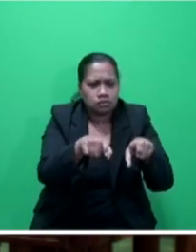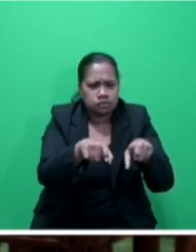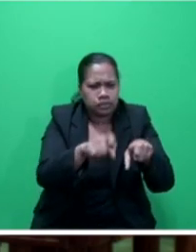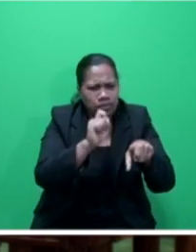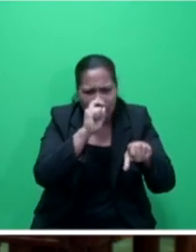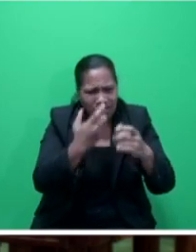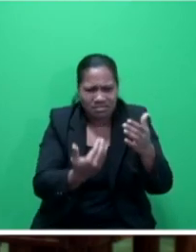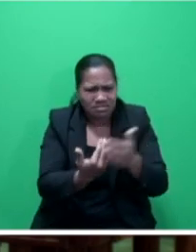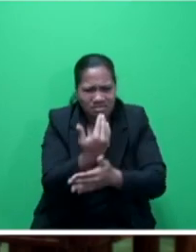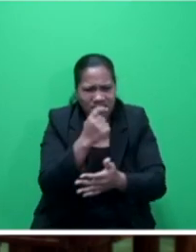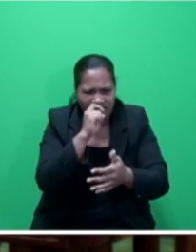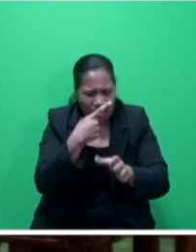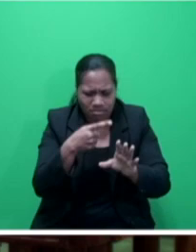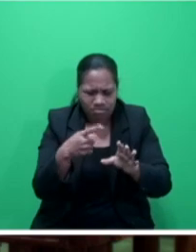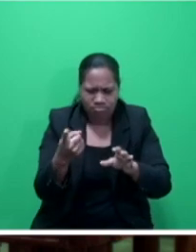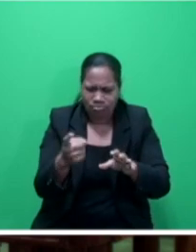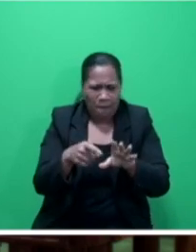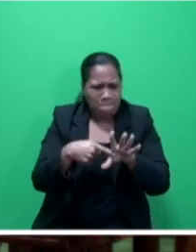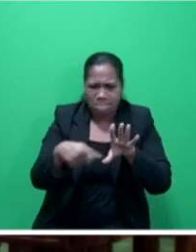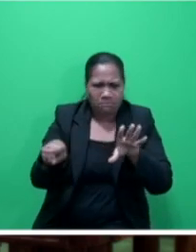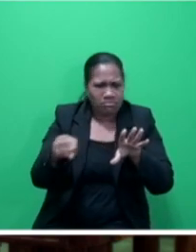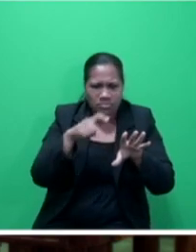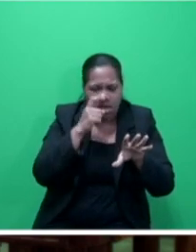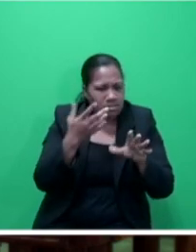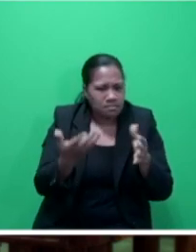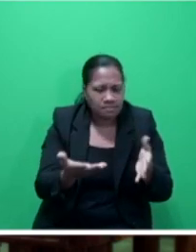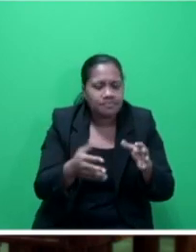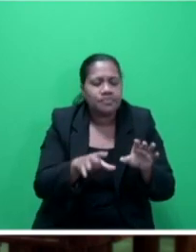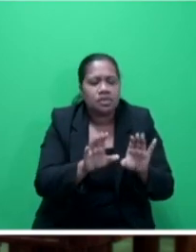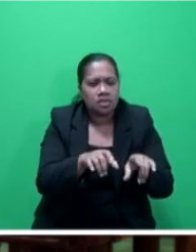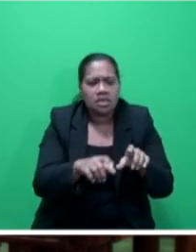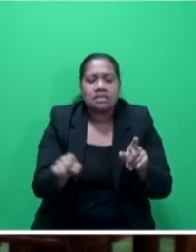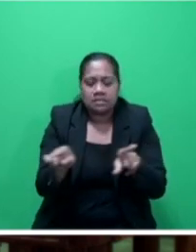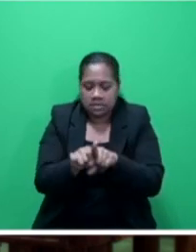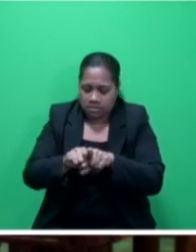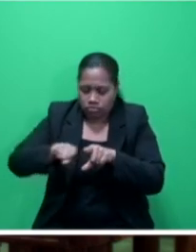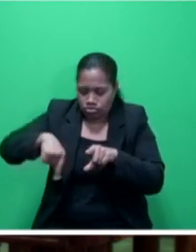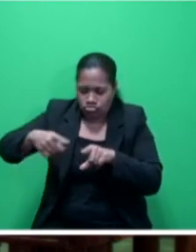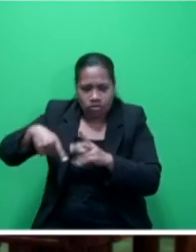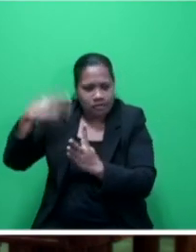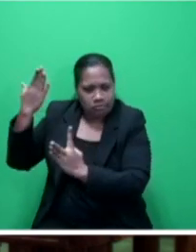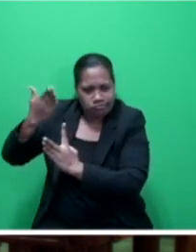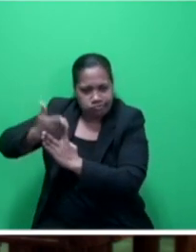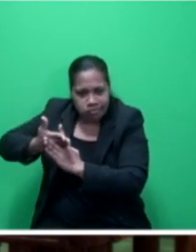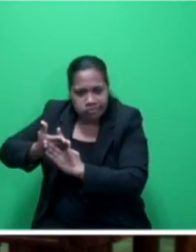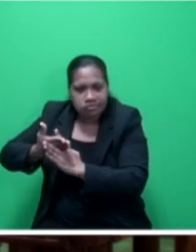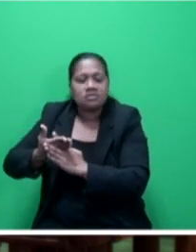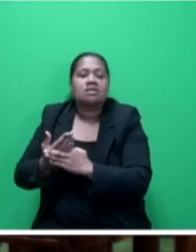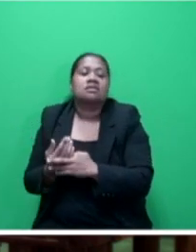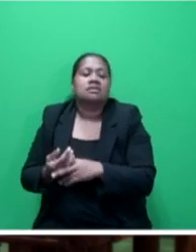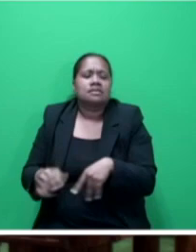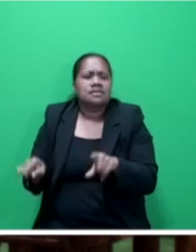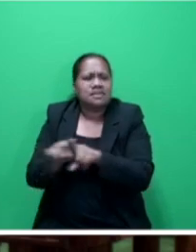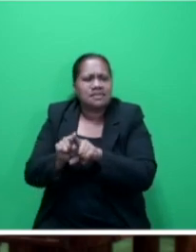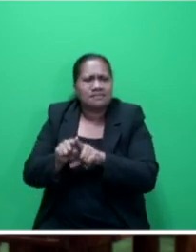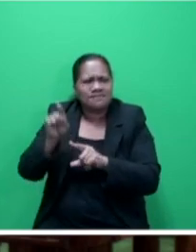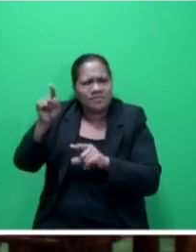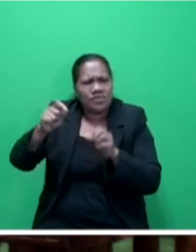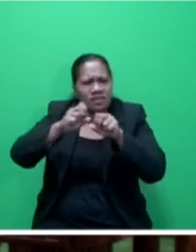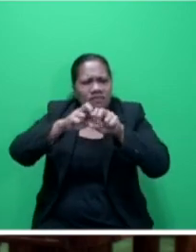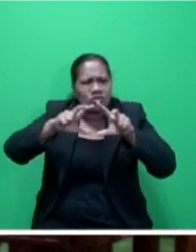and in Buenoleu, in Soso, and Wunidangi, in Riketi, and, of course,